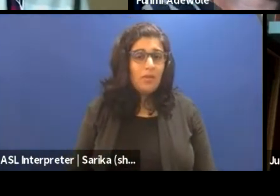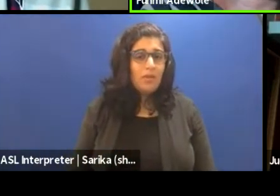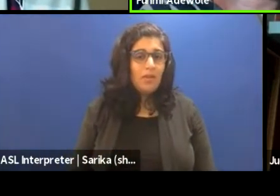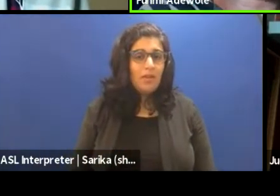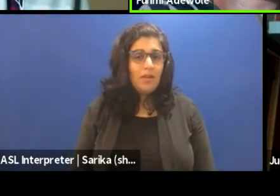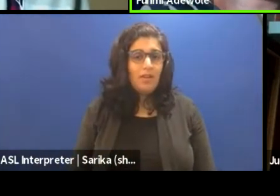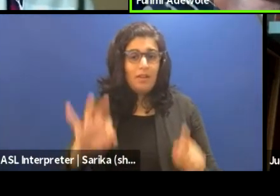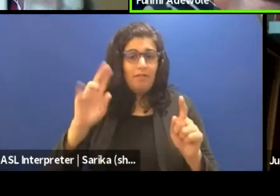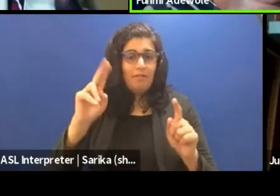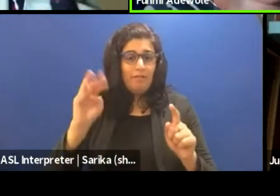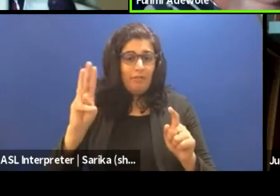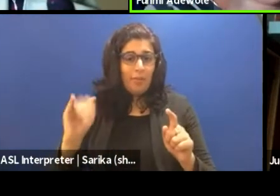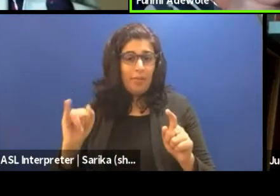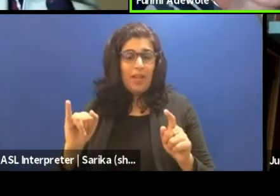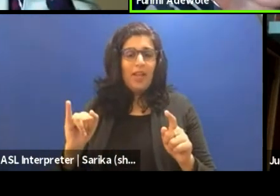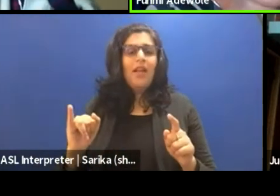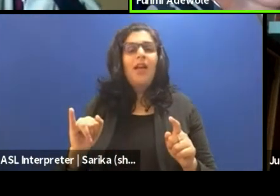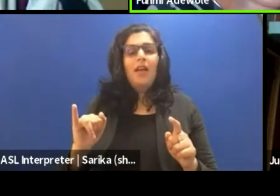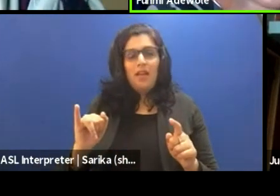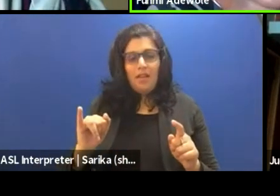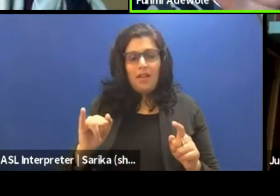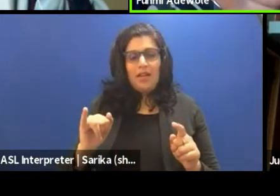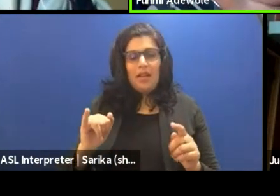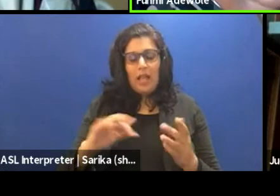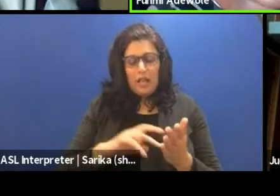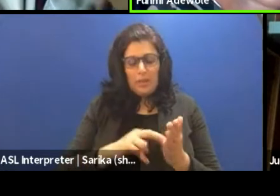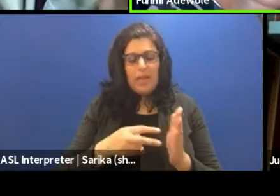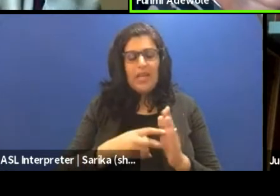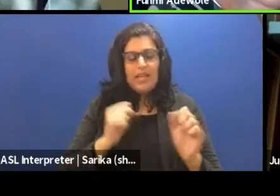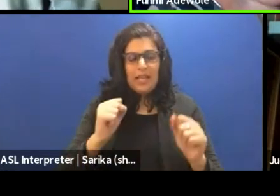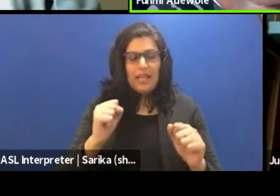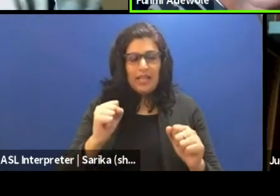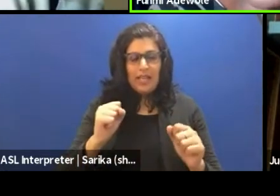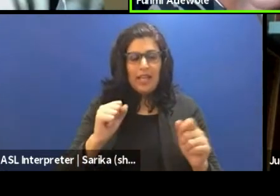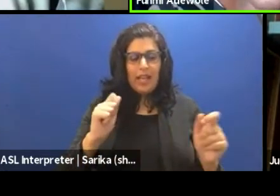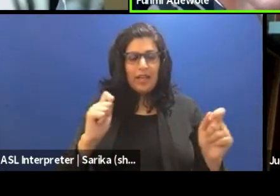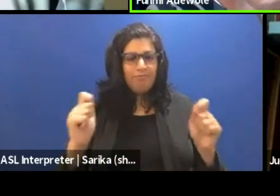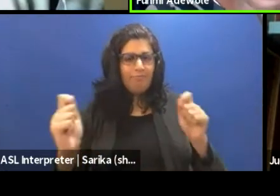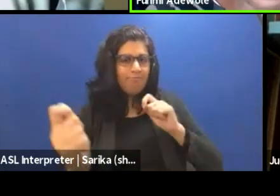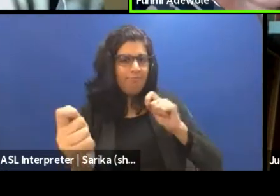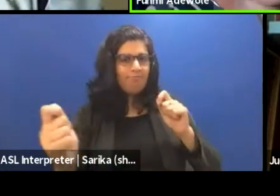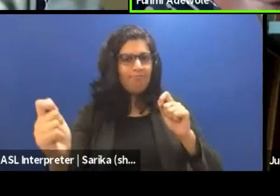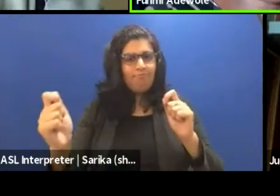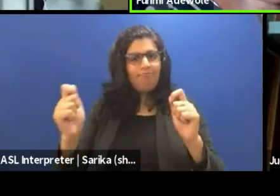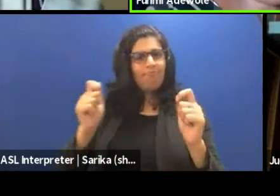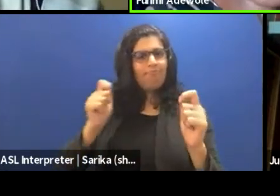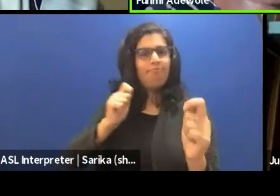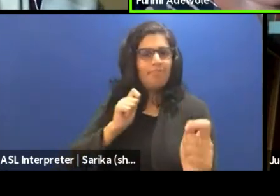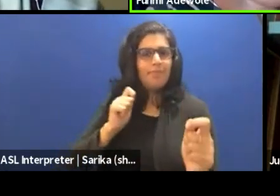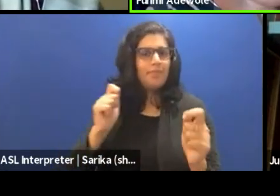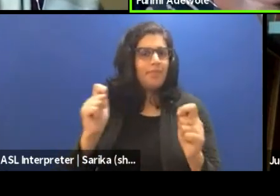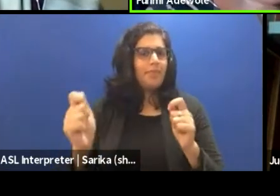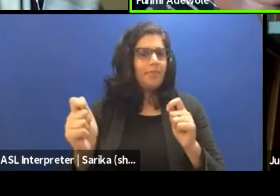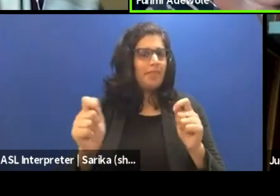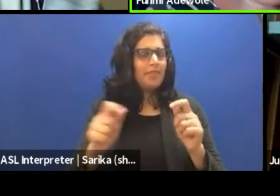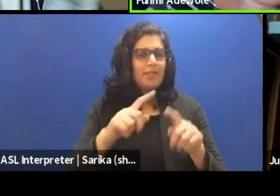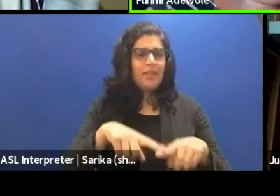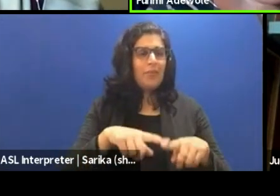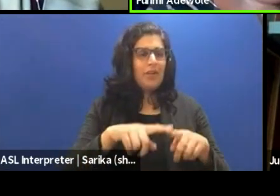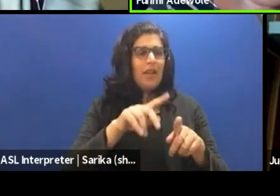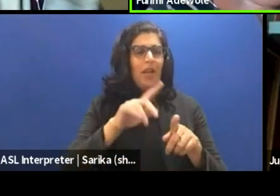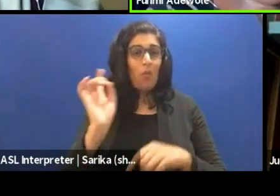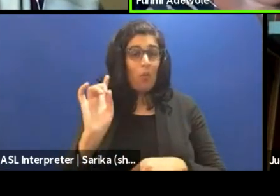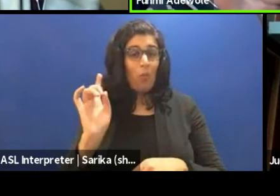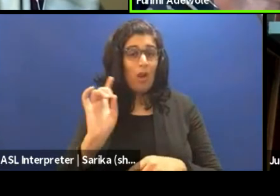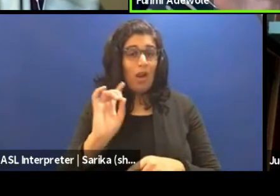Yeah, meaning, meaning can shift from place to place. I mean, the common one is to say